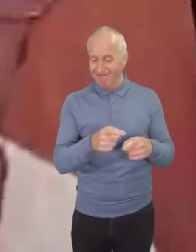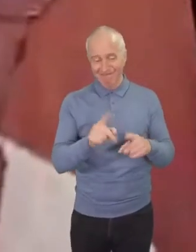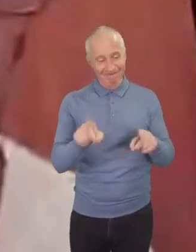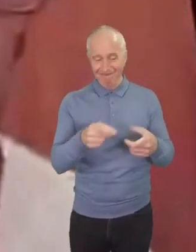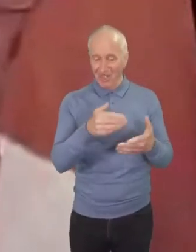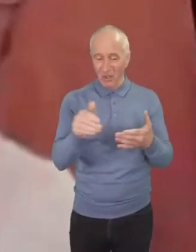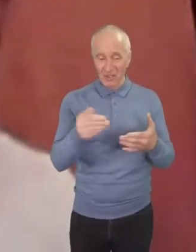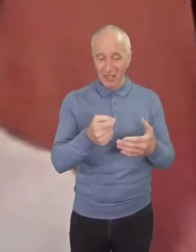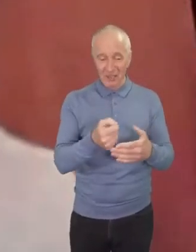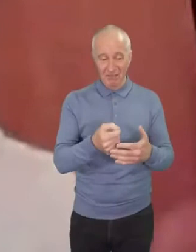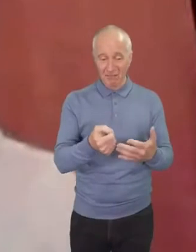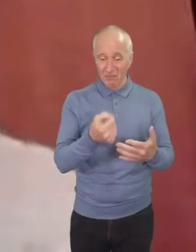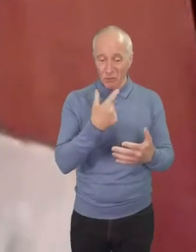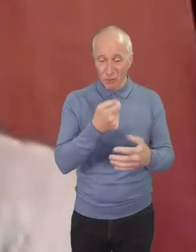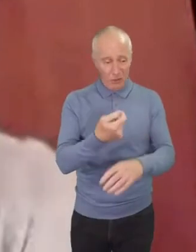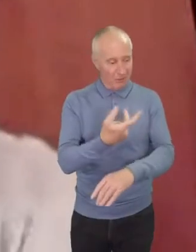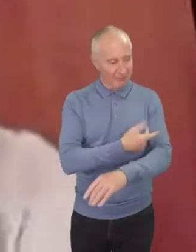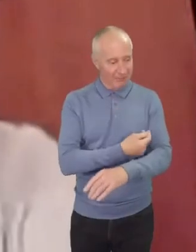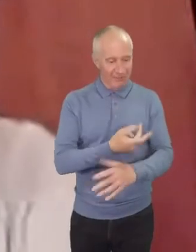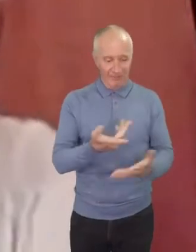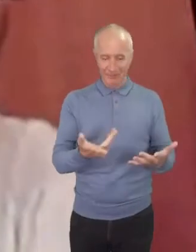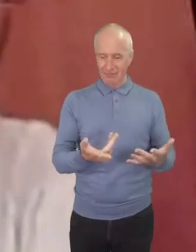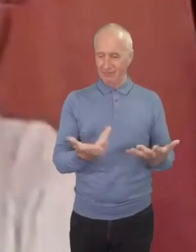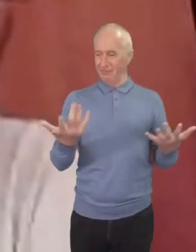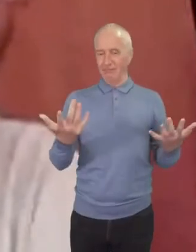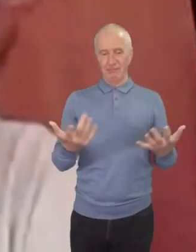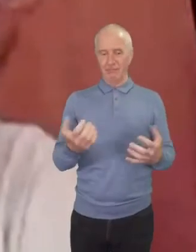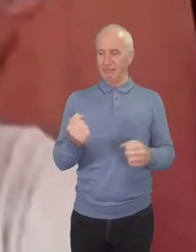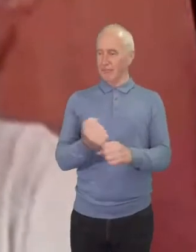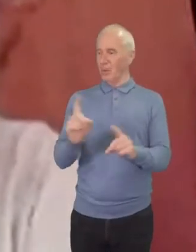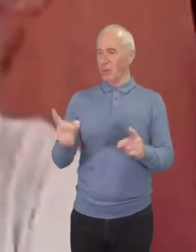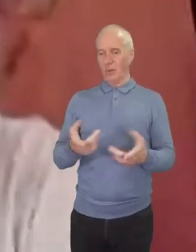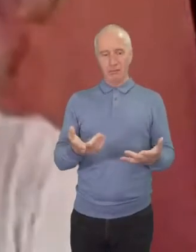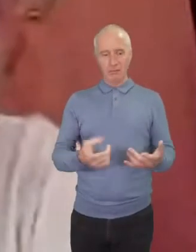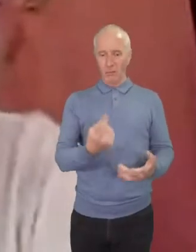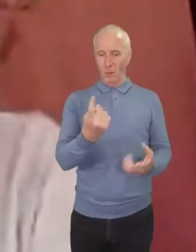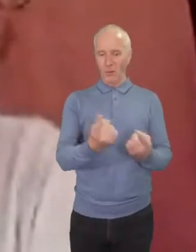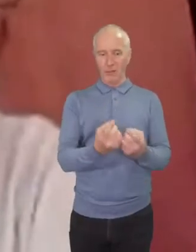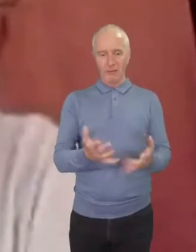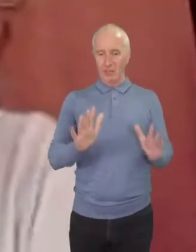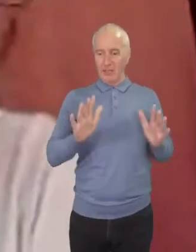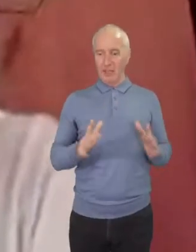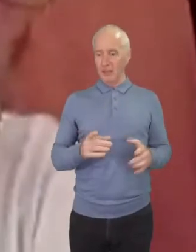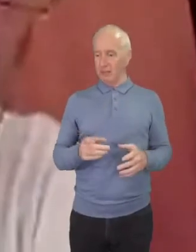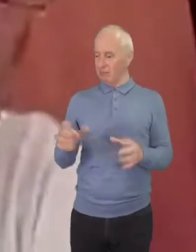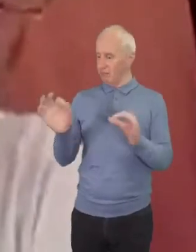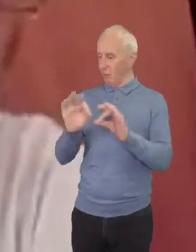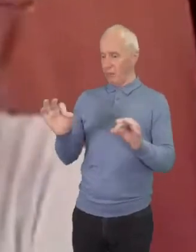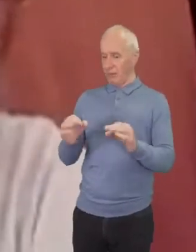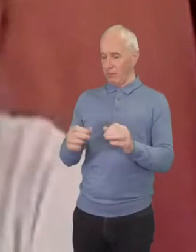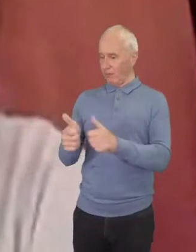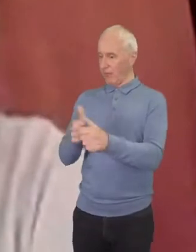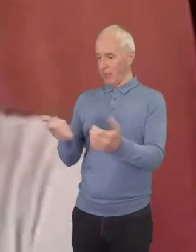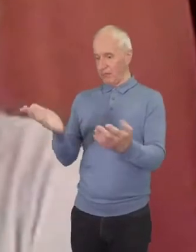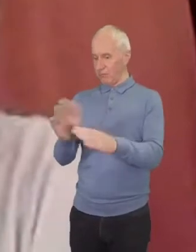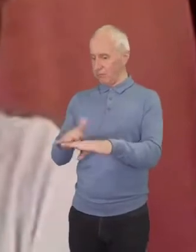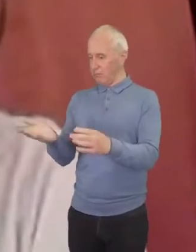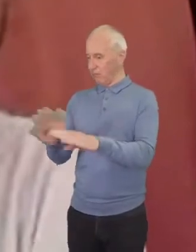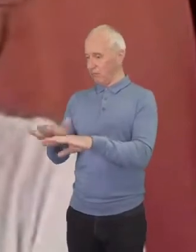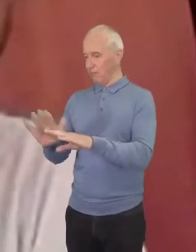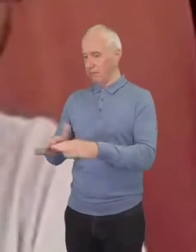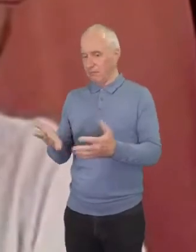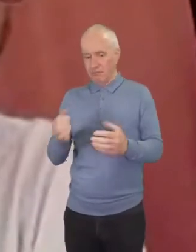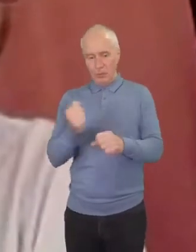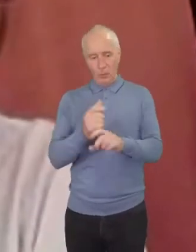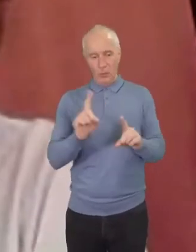economy right to to how people can make it so in philadelphia one of the bright lights is a is a recovery community called